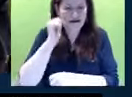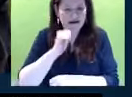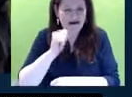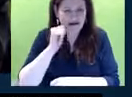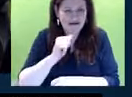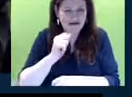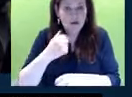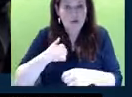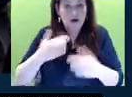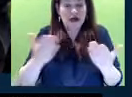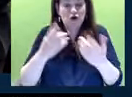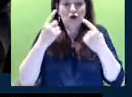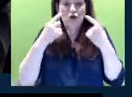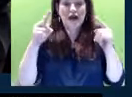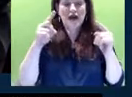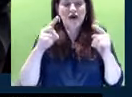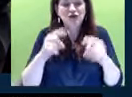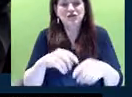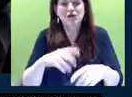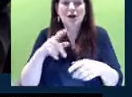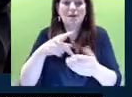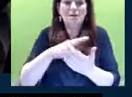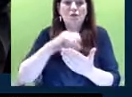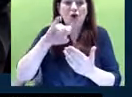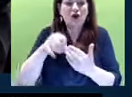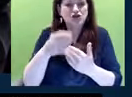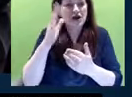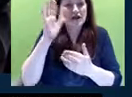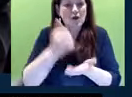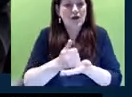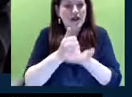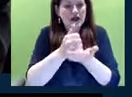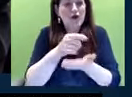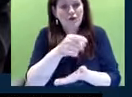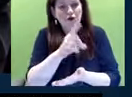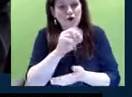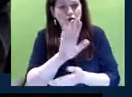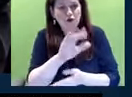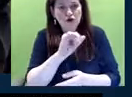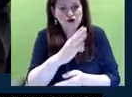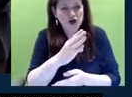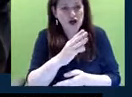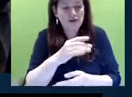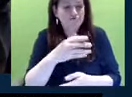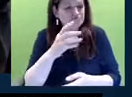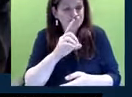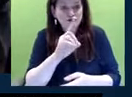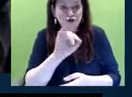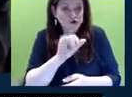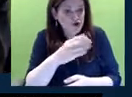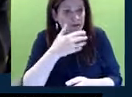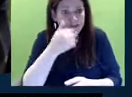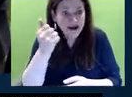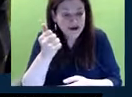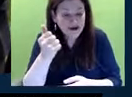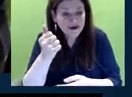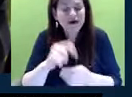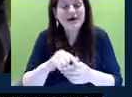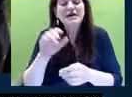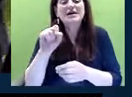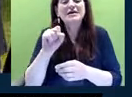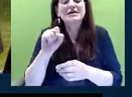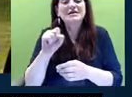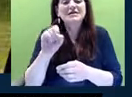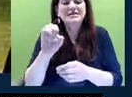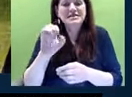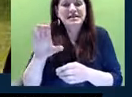We're here to announce a capital project, frankly, that will help you do your job and do it better. Lastly, I